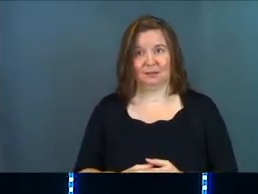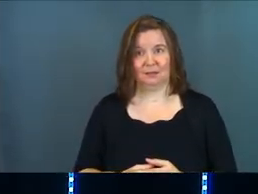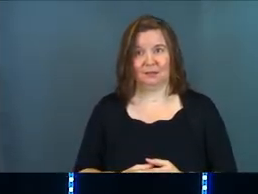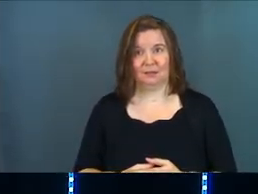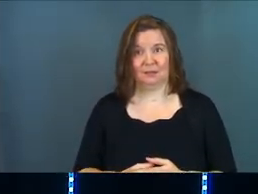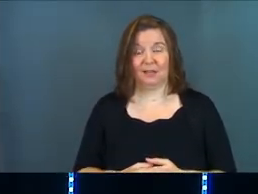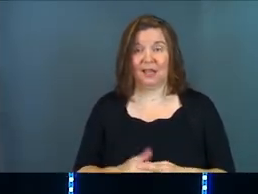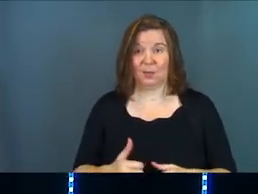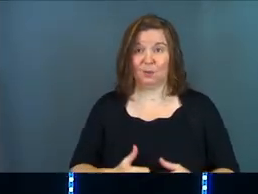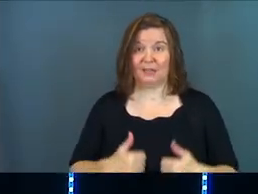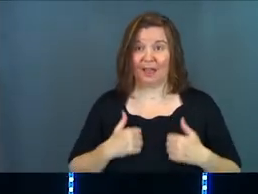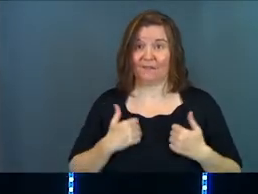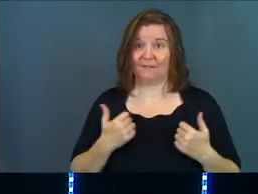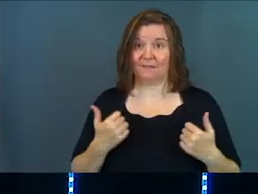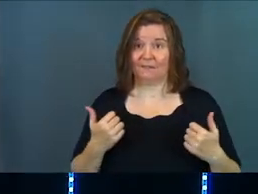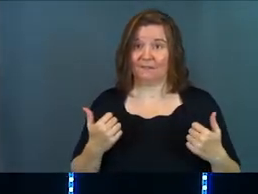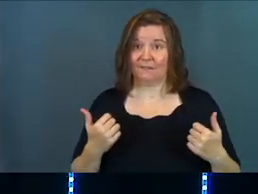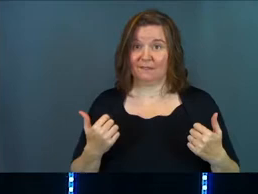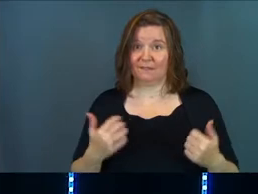And it was life.